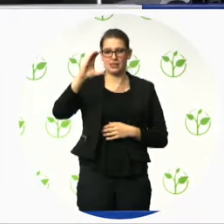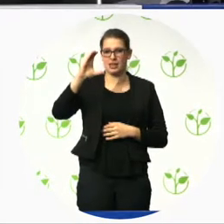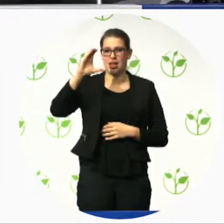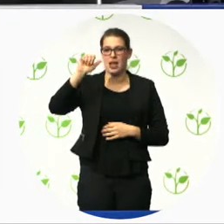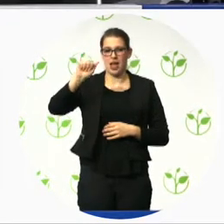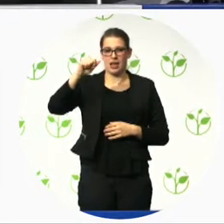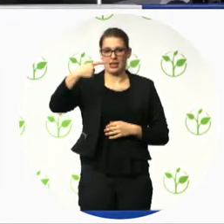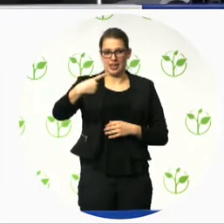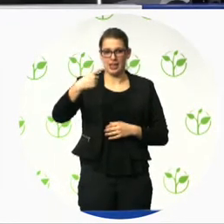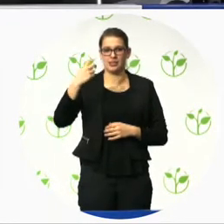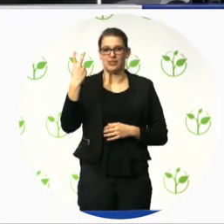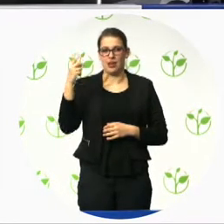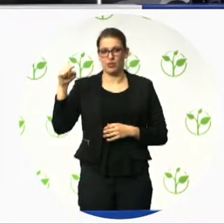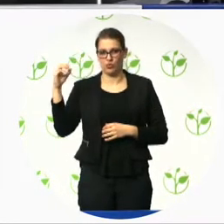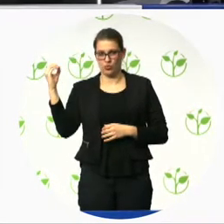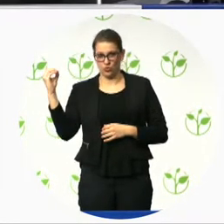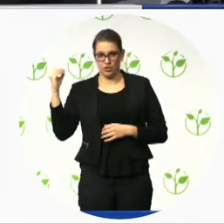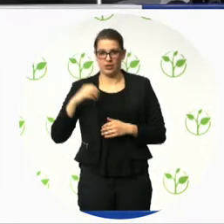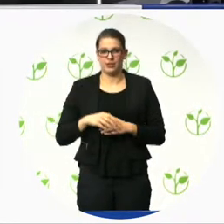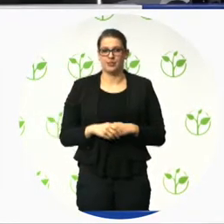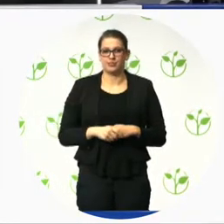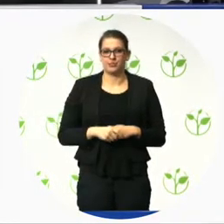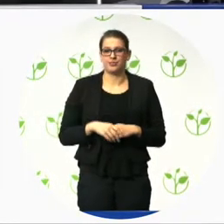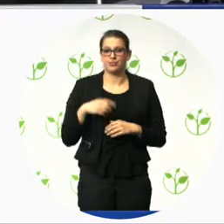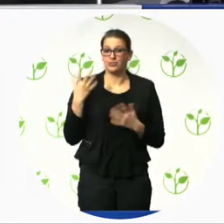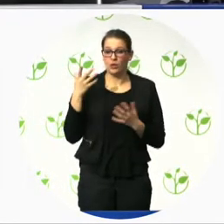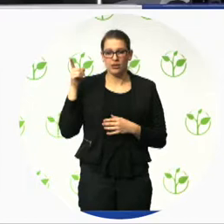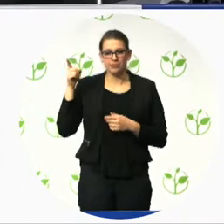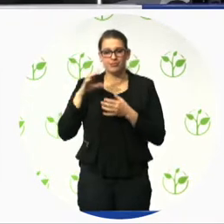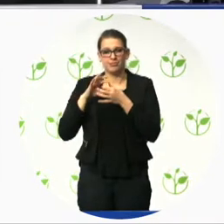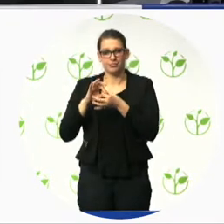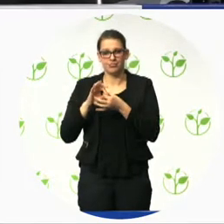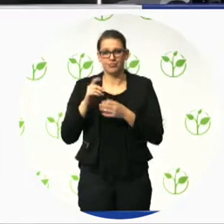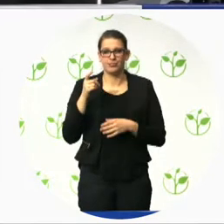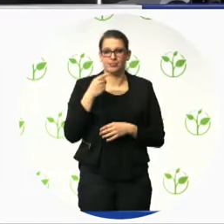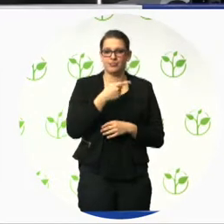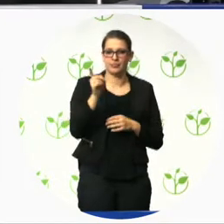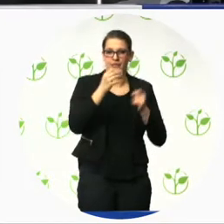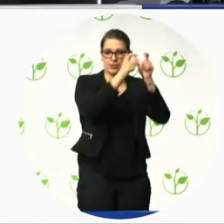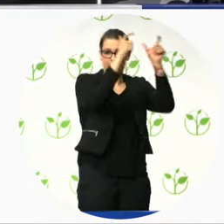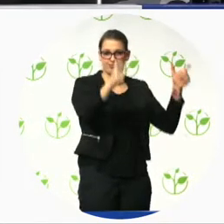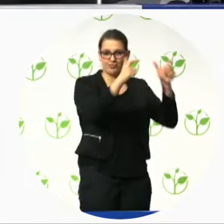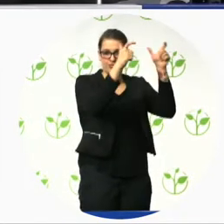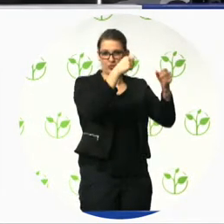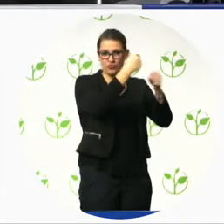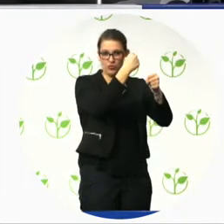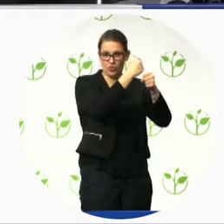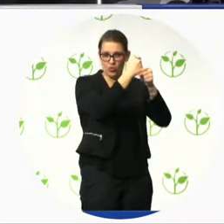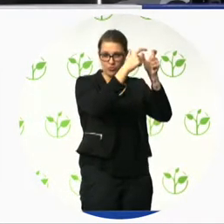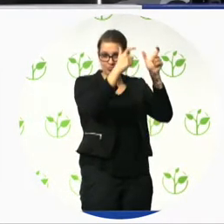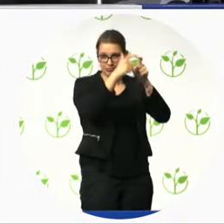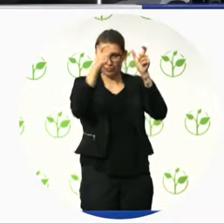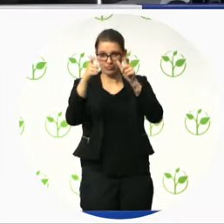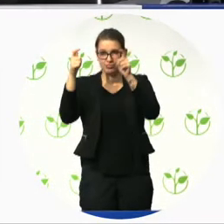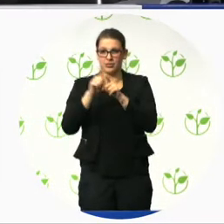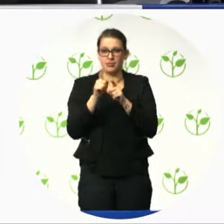all companies that are offering services and goods to the consumers, for example, to be